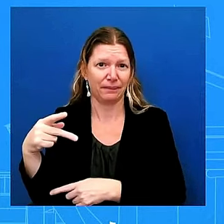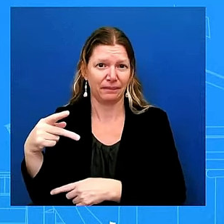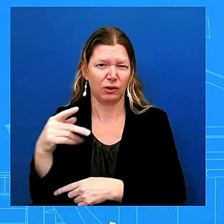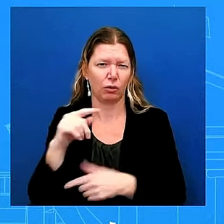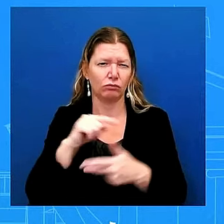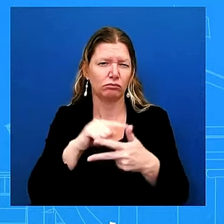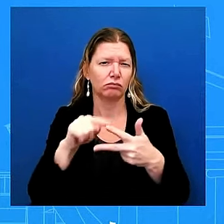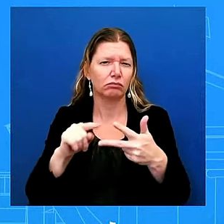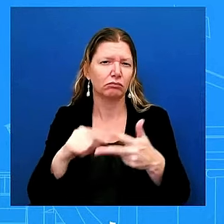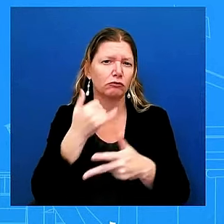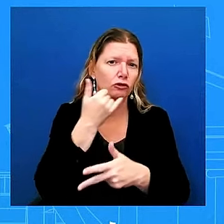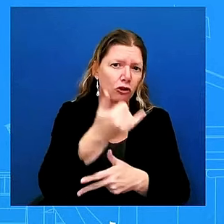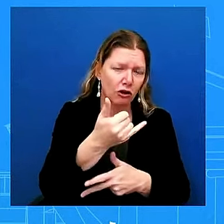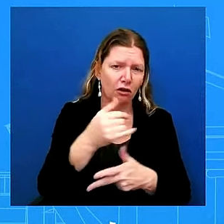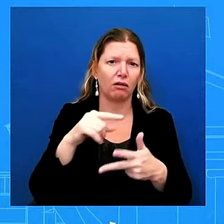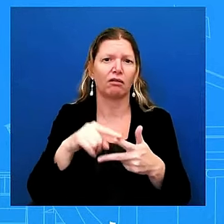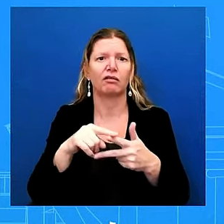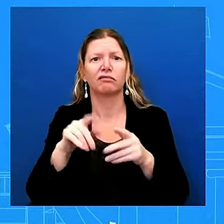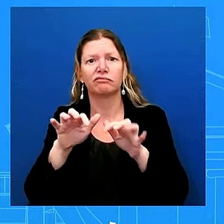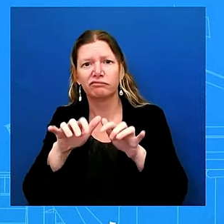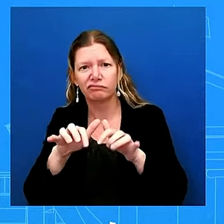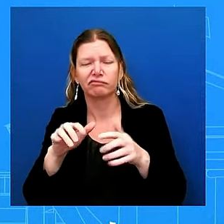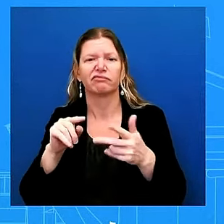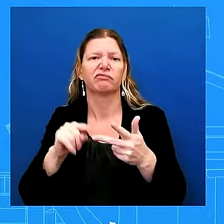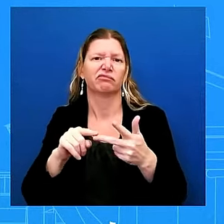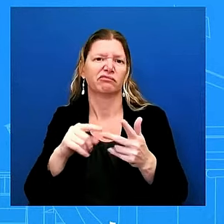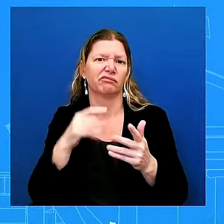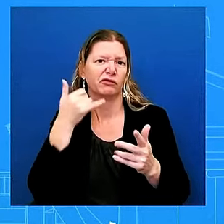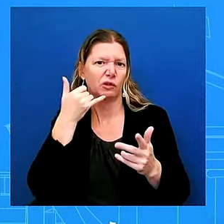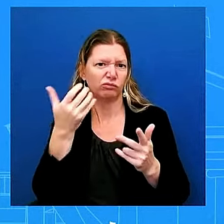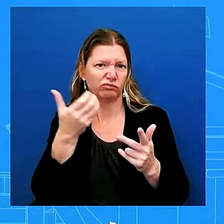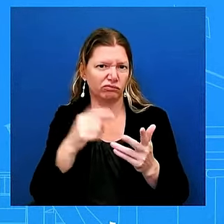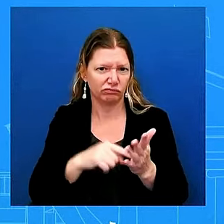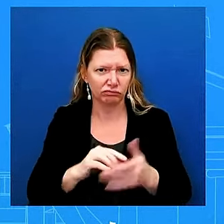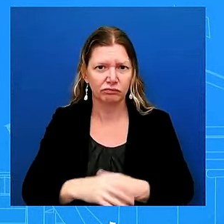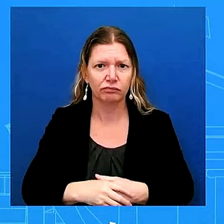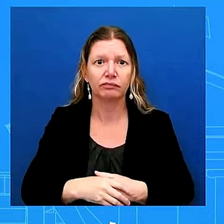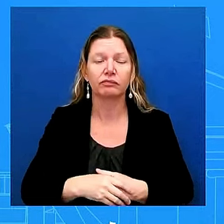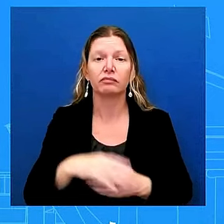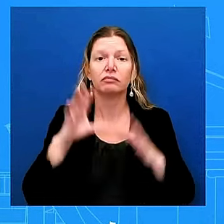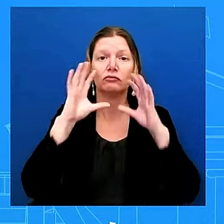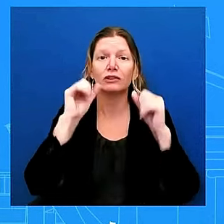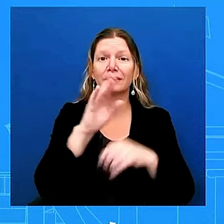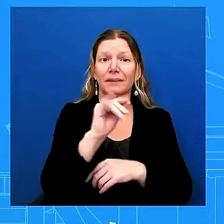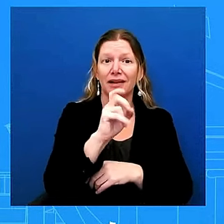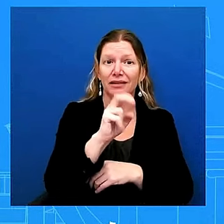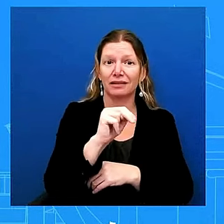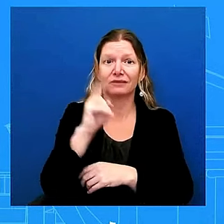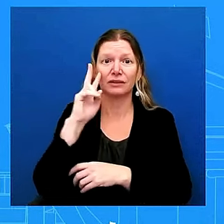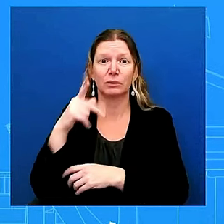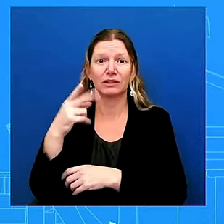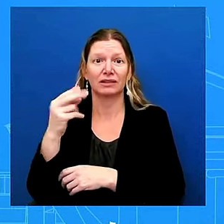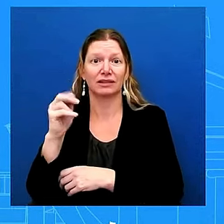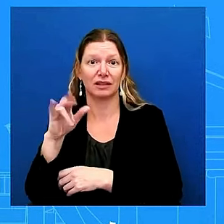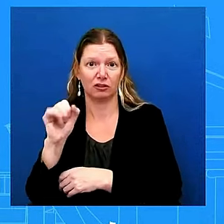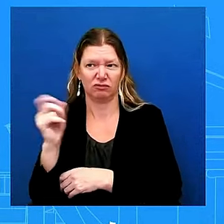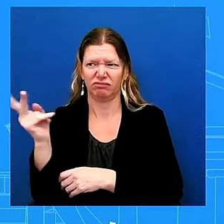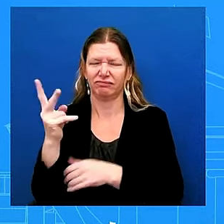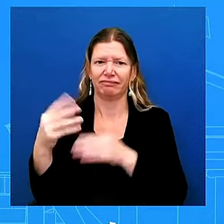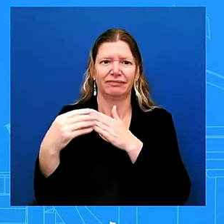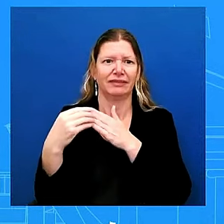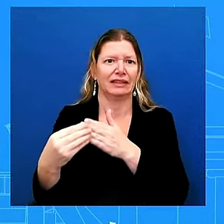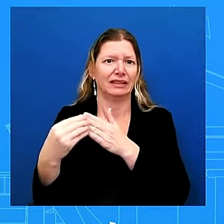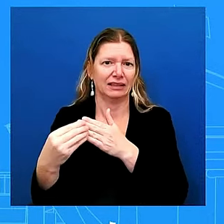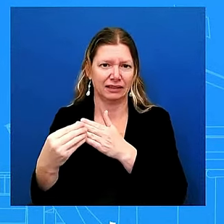biden and vice president harris's leadership we are providing urgent and extensive federal support for the ongoing response and recovery efforts to hurricane